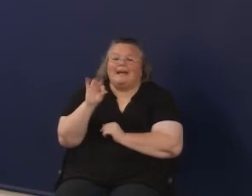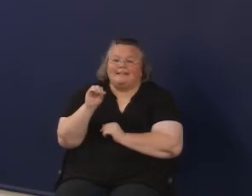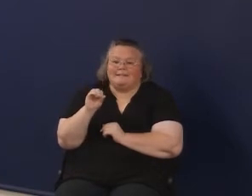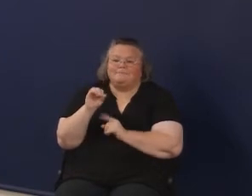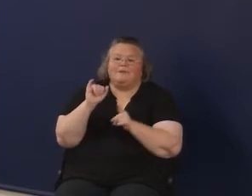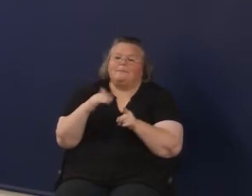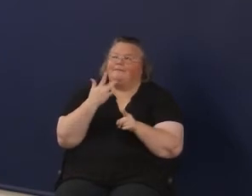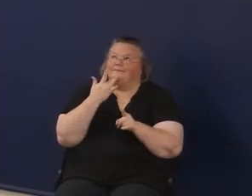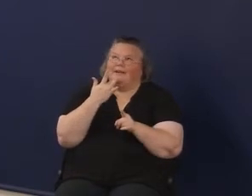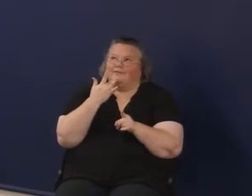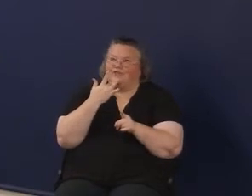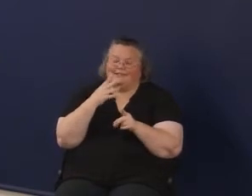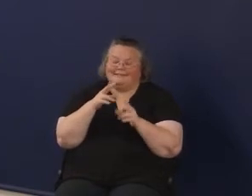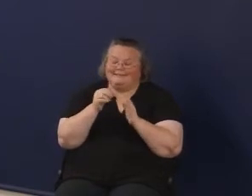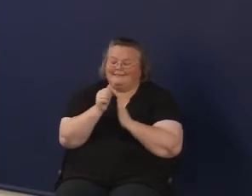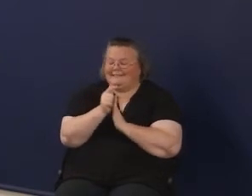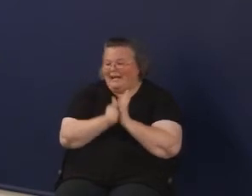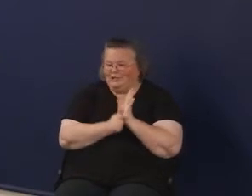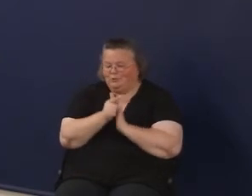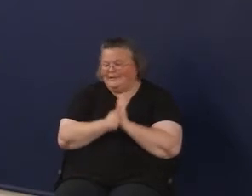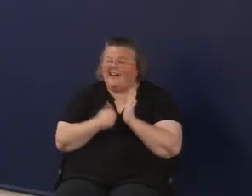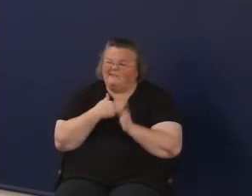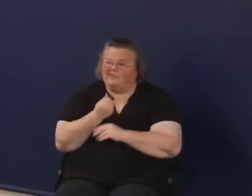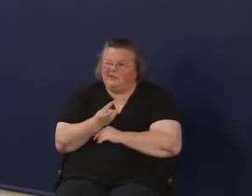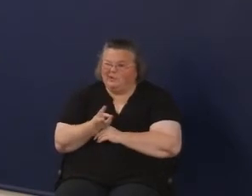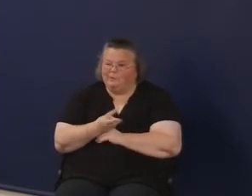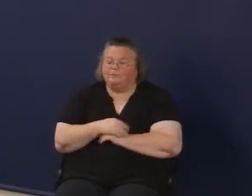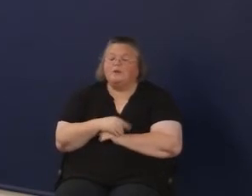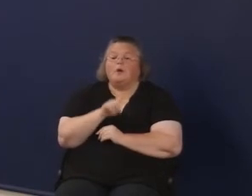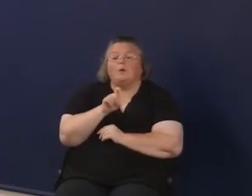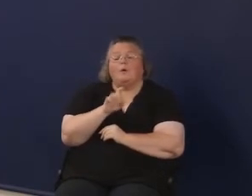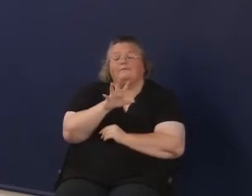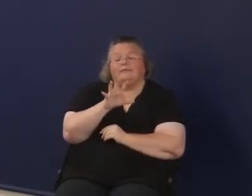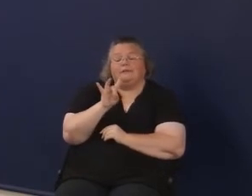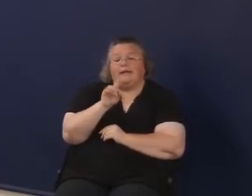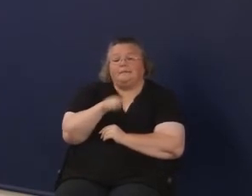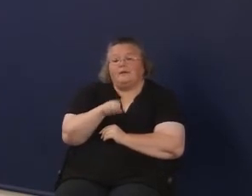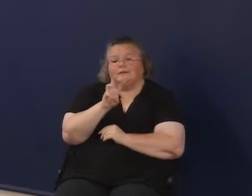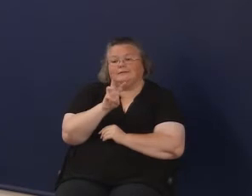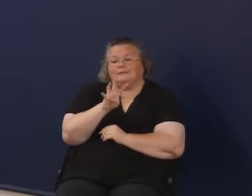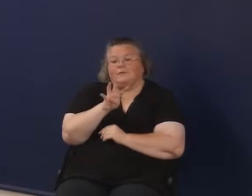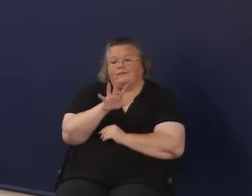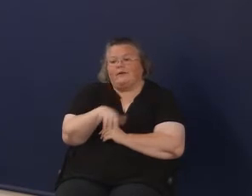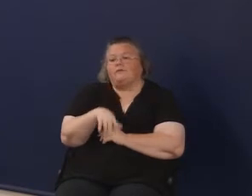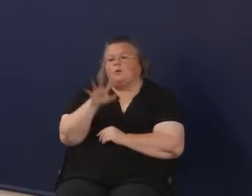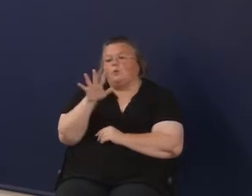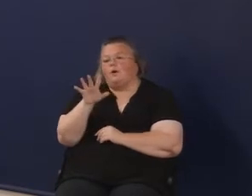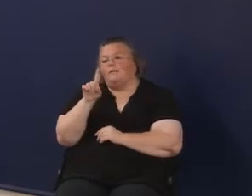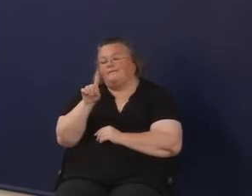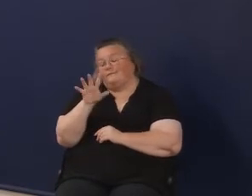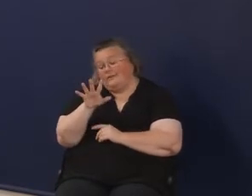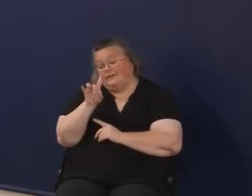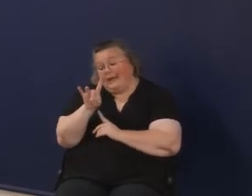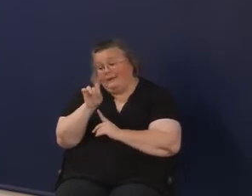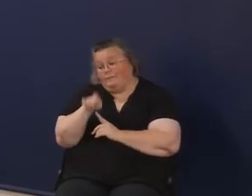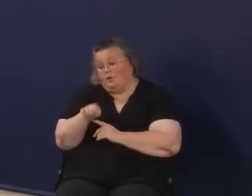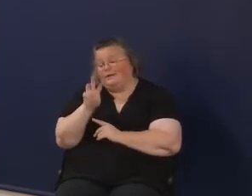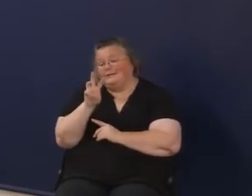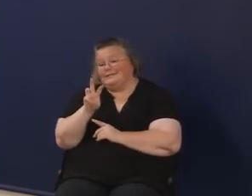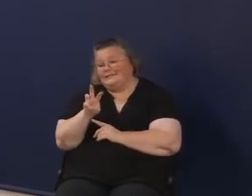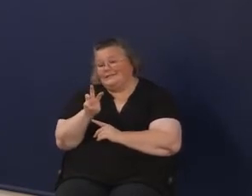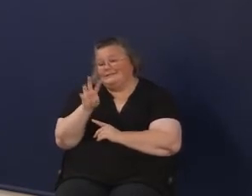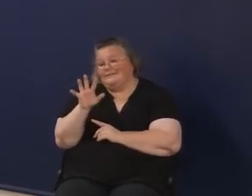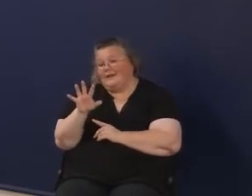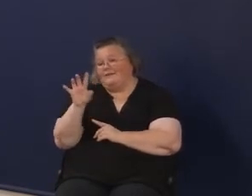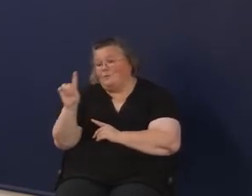my favorite statutes. I have a couple. These two in succession, 158.645 and 158.6451 are my